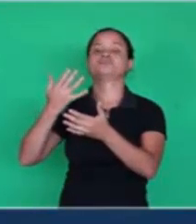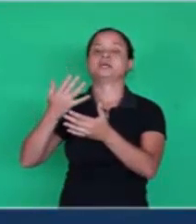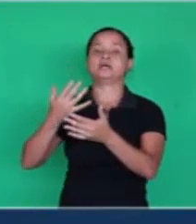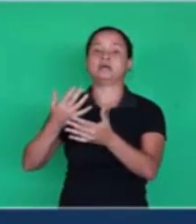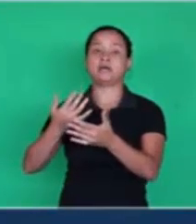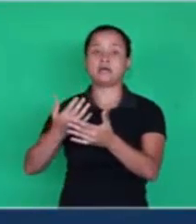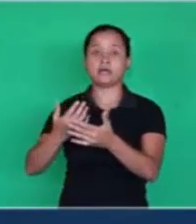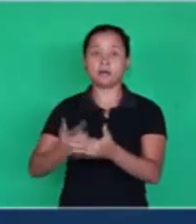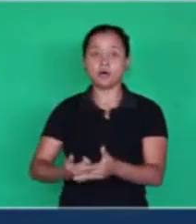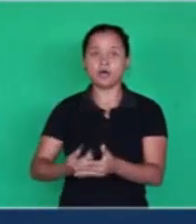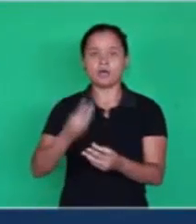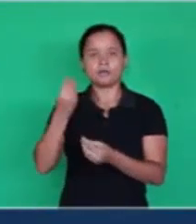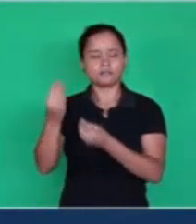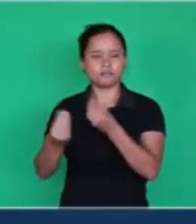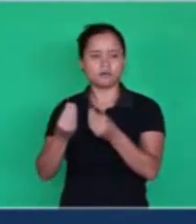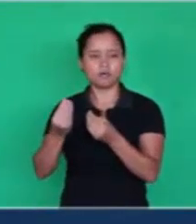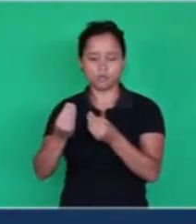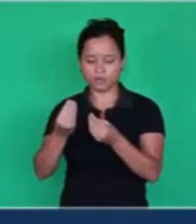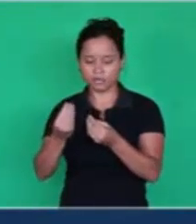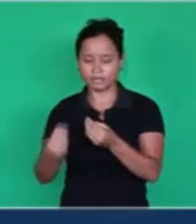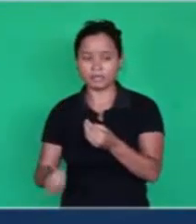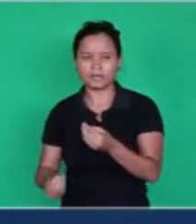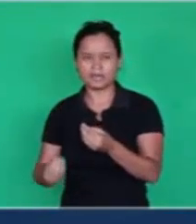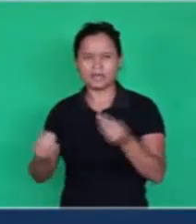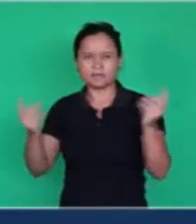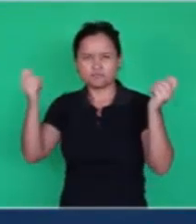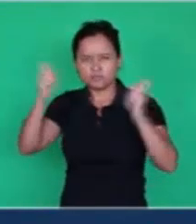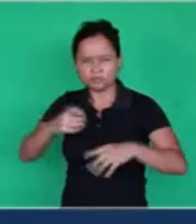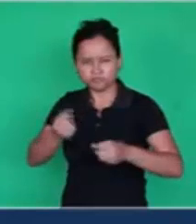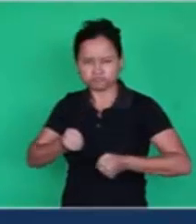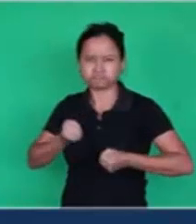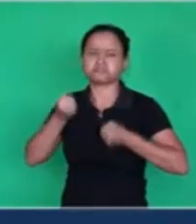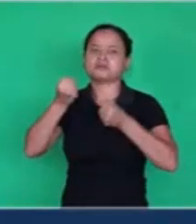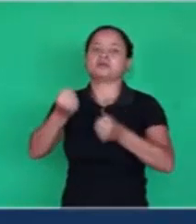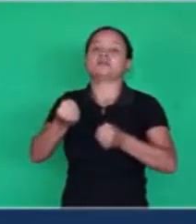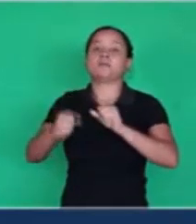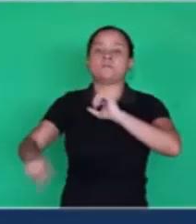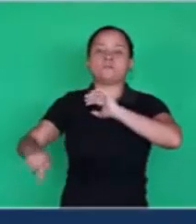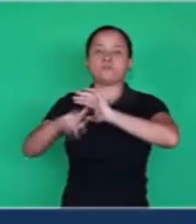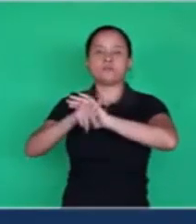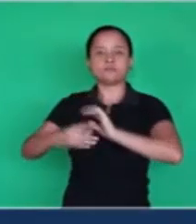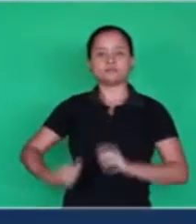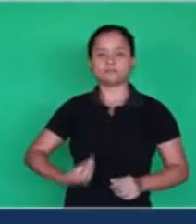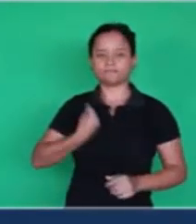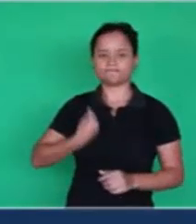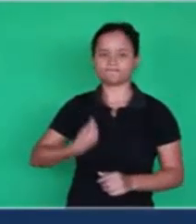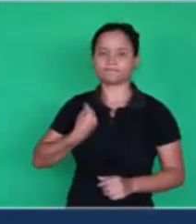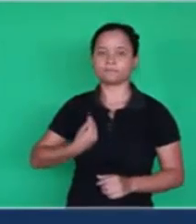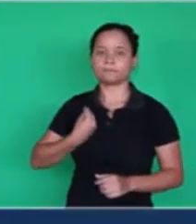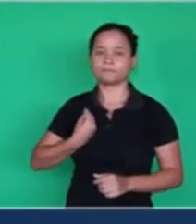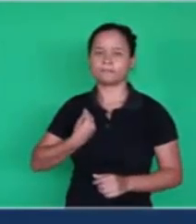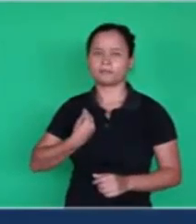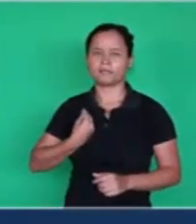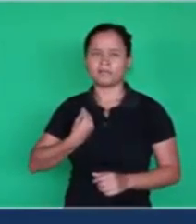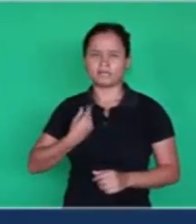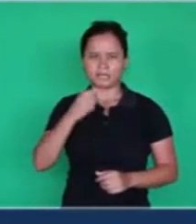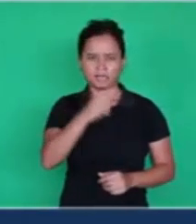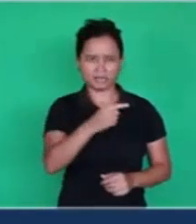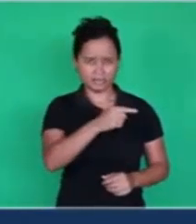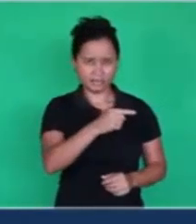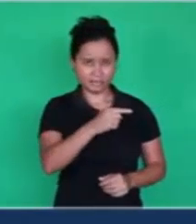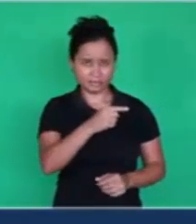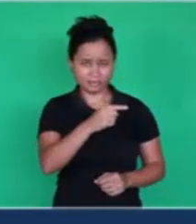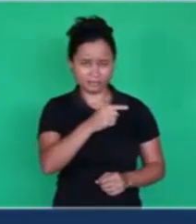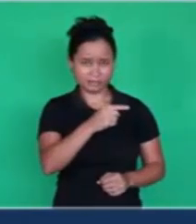is the interruption of creating the world that would never go back to God without the intended